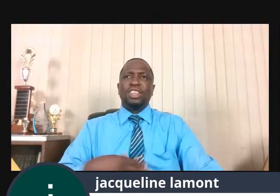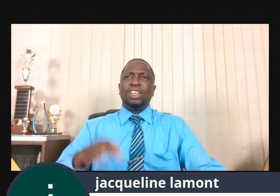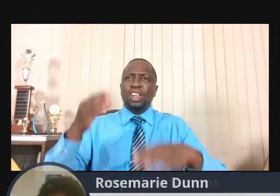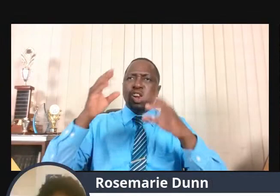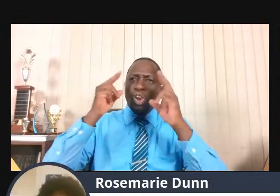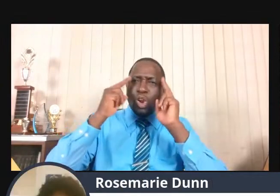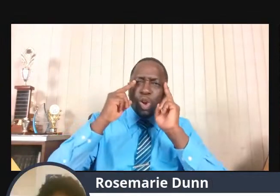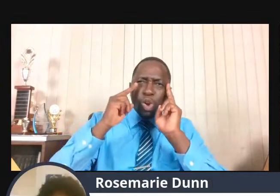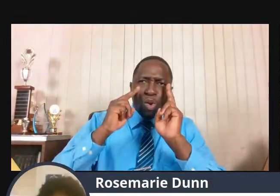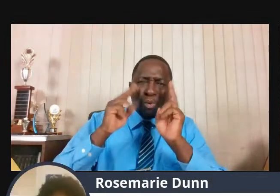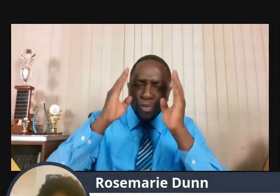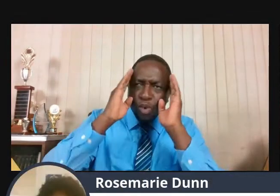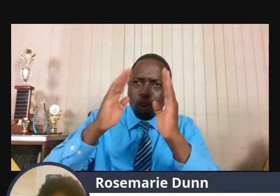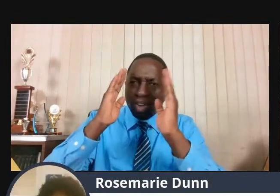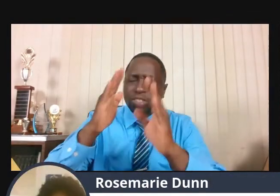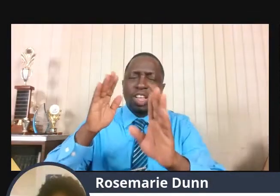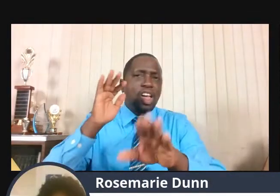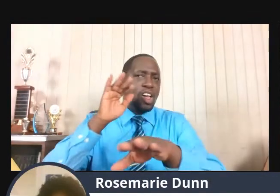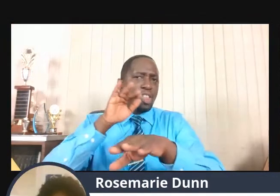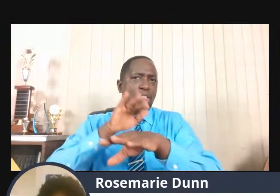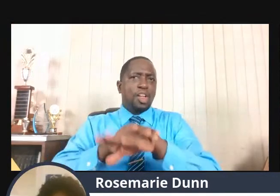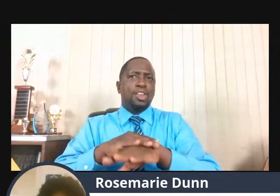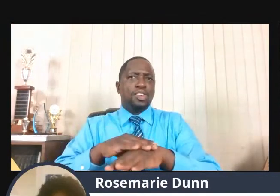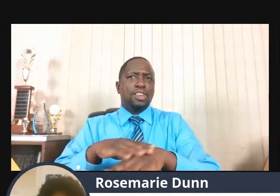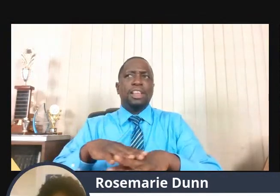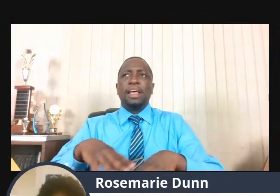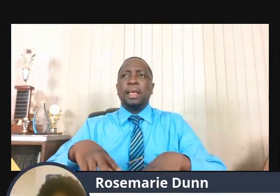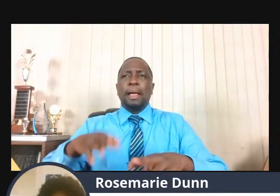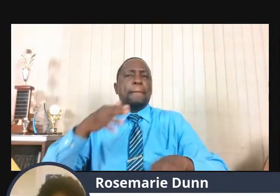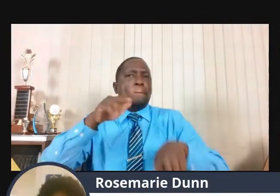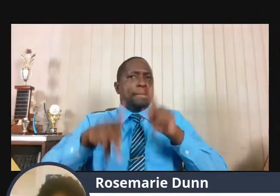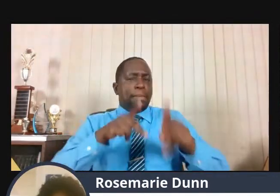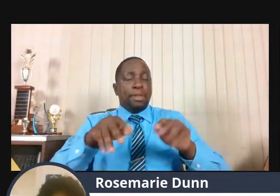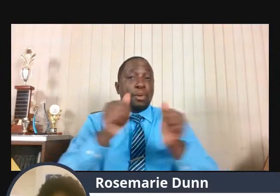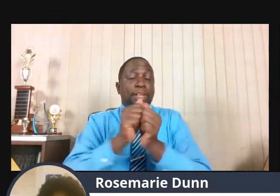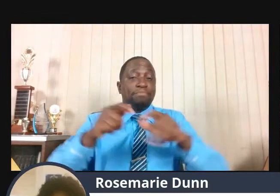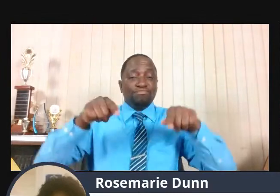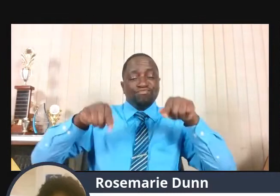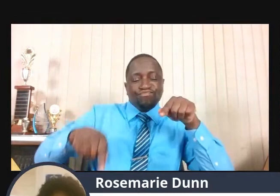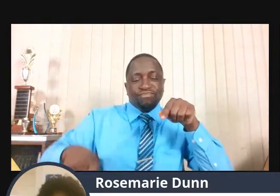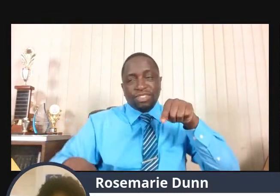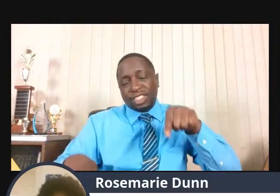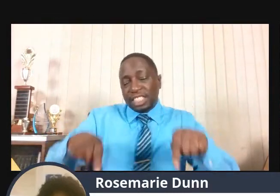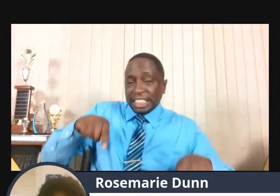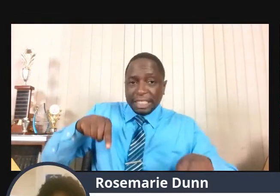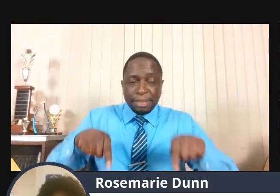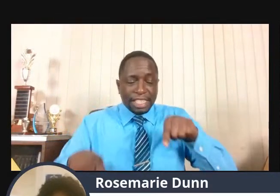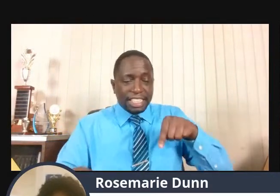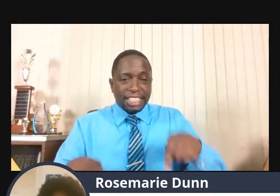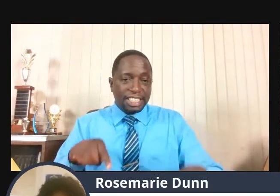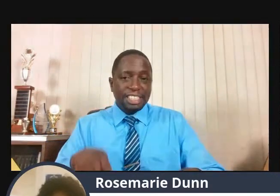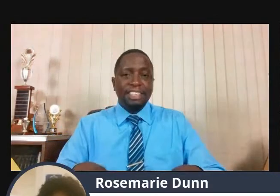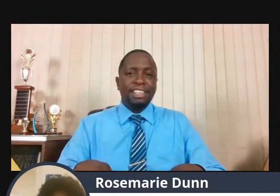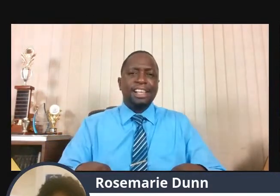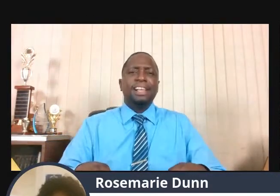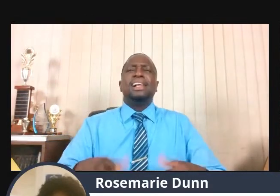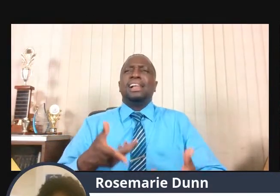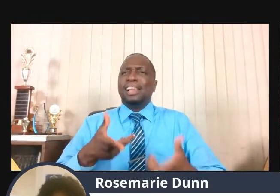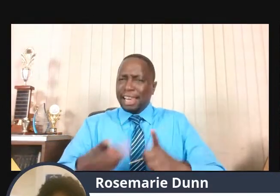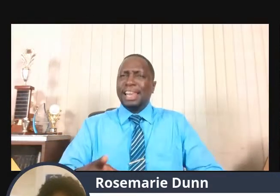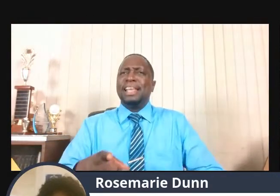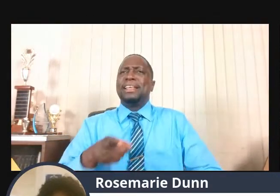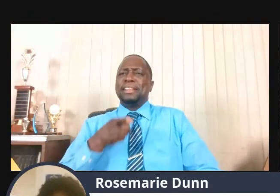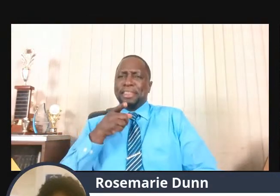and get them involved. Yes, you may be able to do it, but please let them be